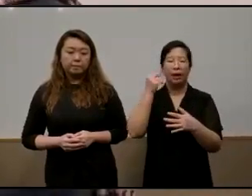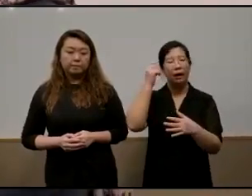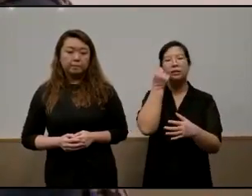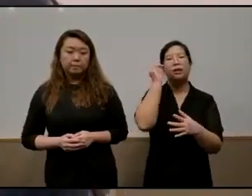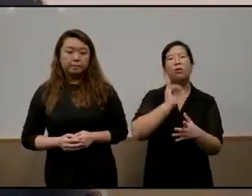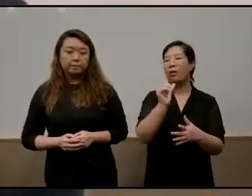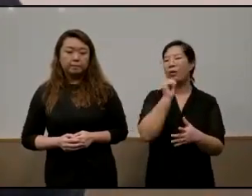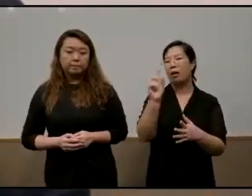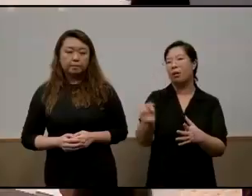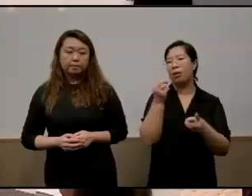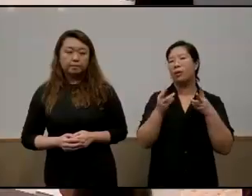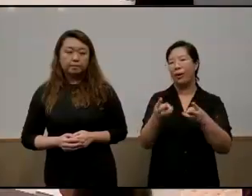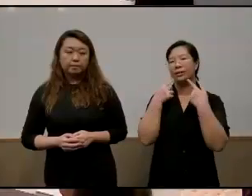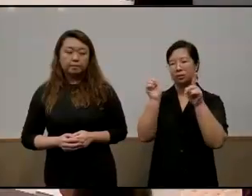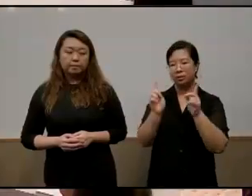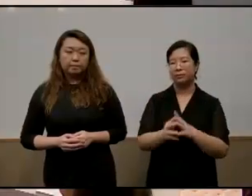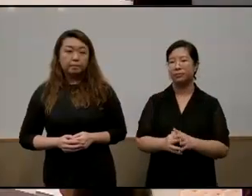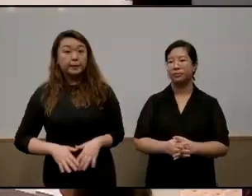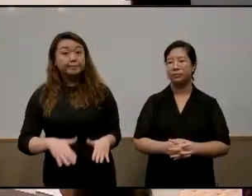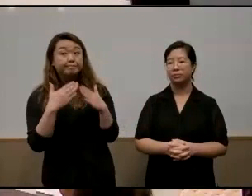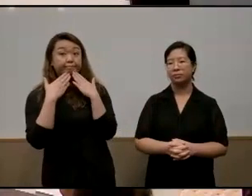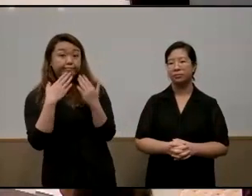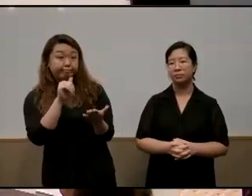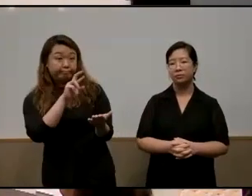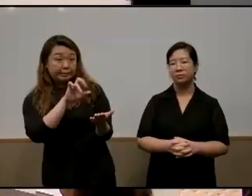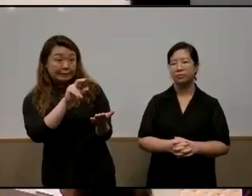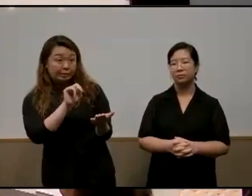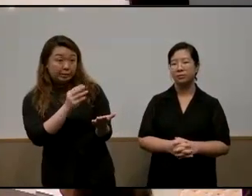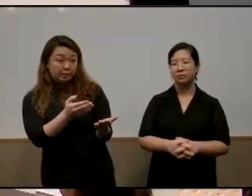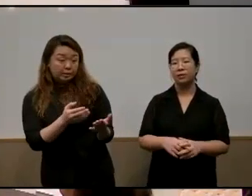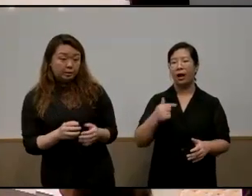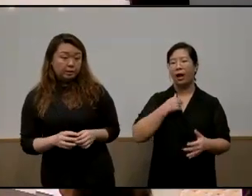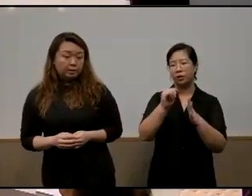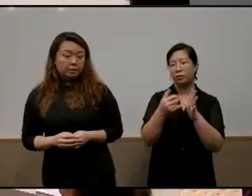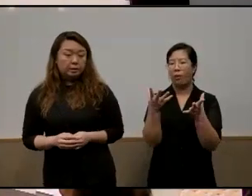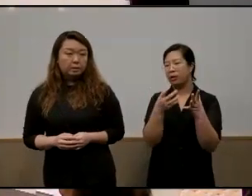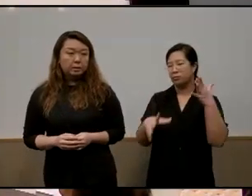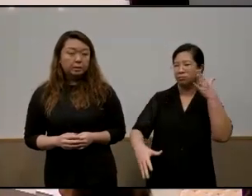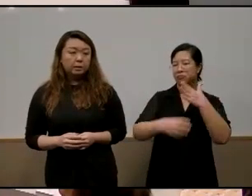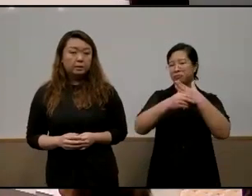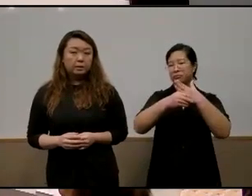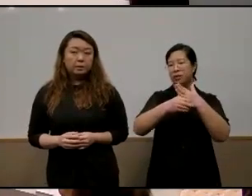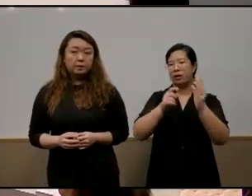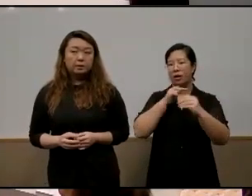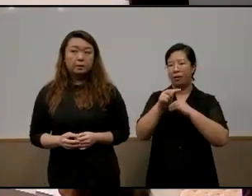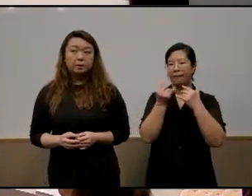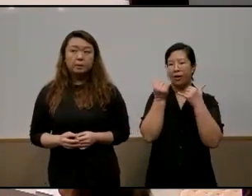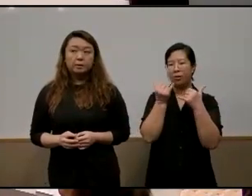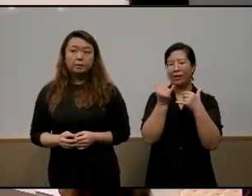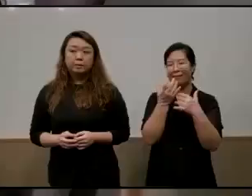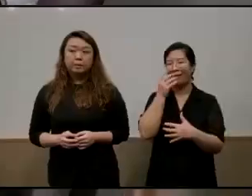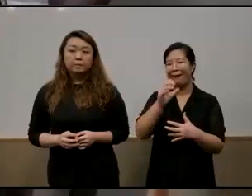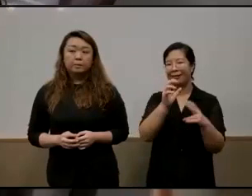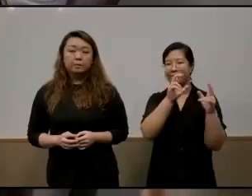succeed thank you aaron i just want to make a point about uh our current hot button issue